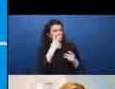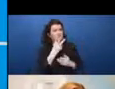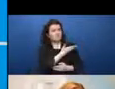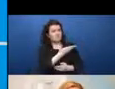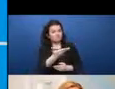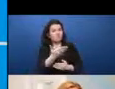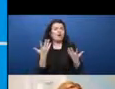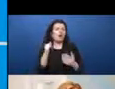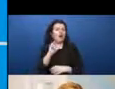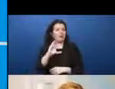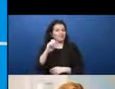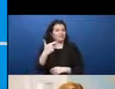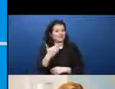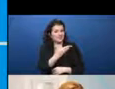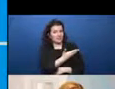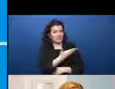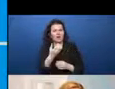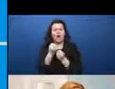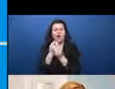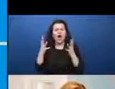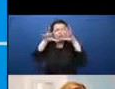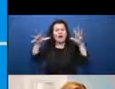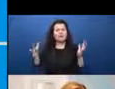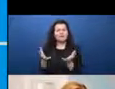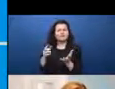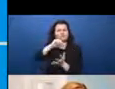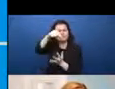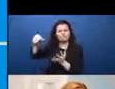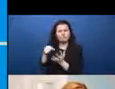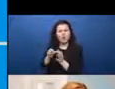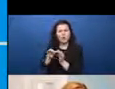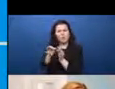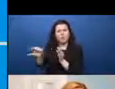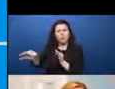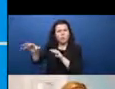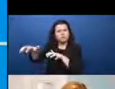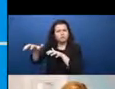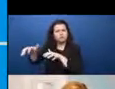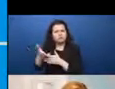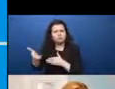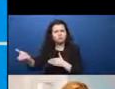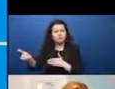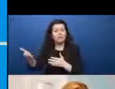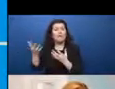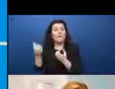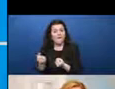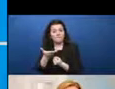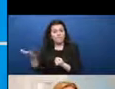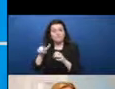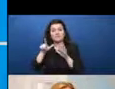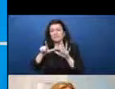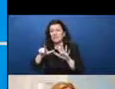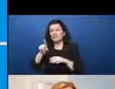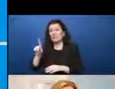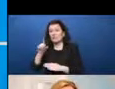of people living in urban areas have access to 4G networks, but only 71% in rural